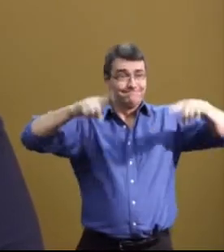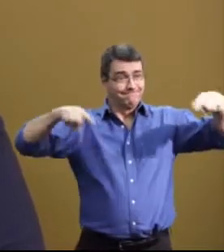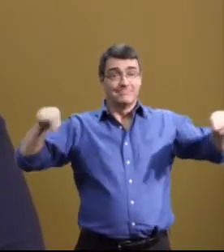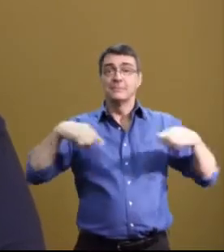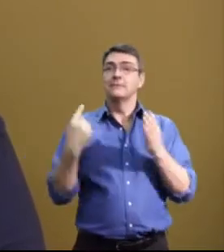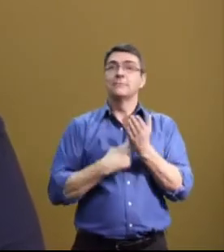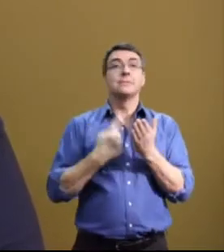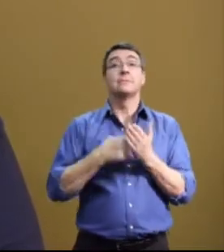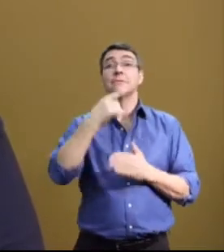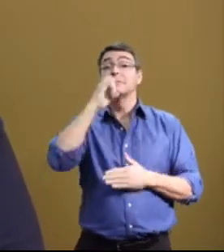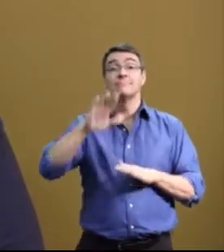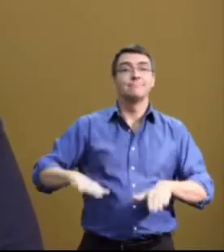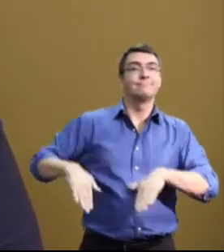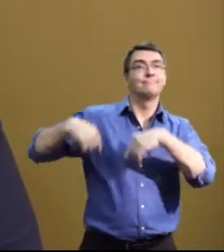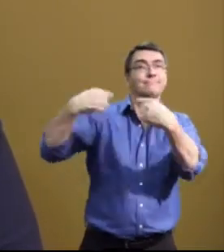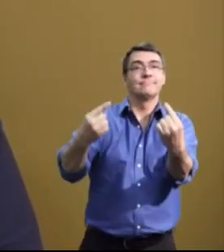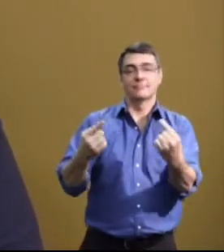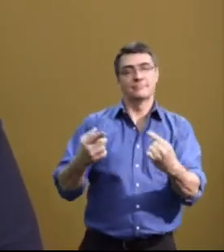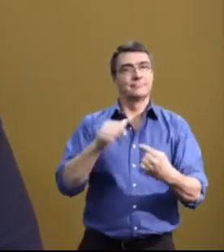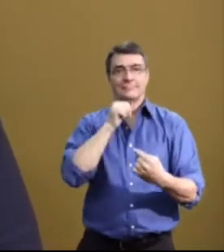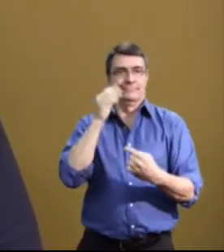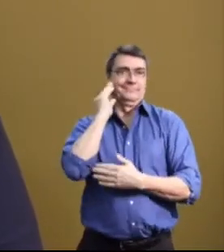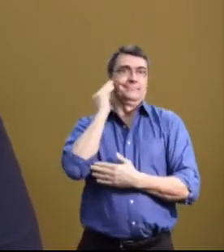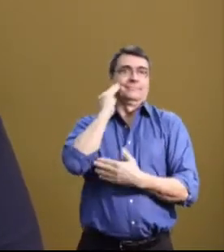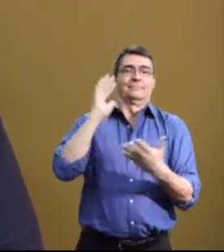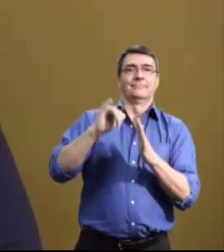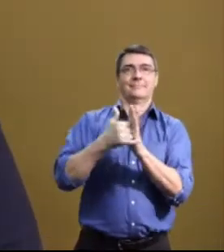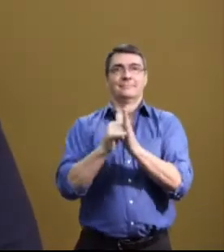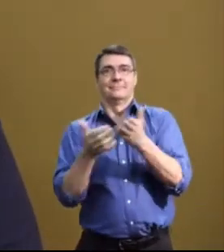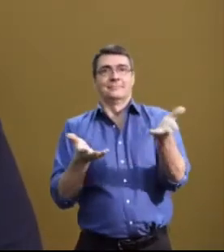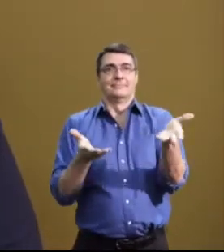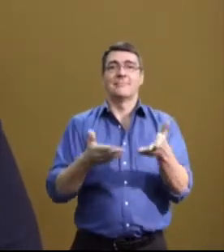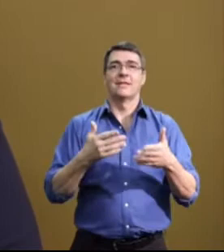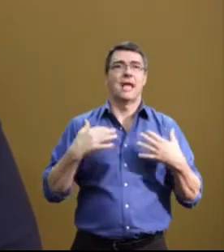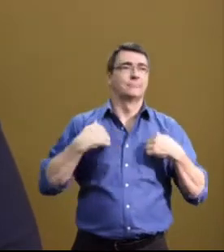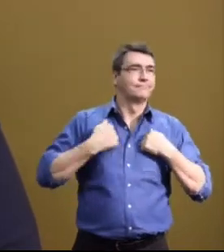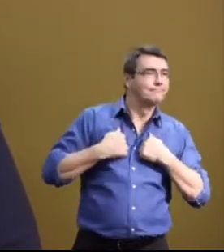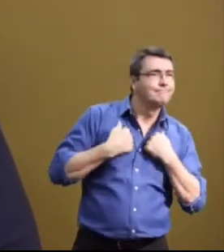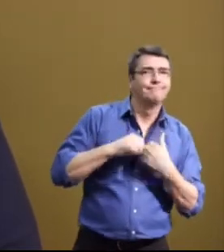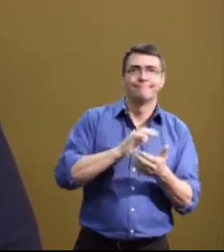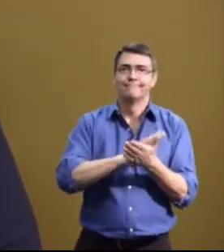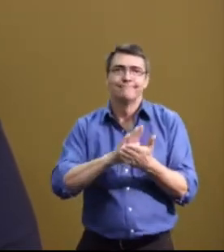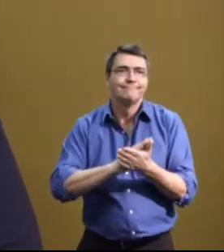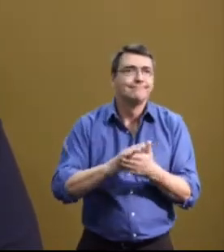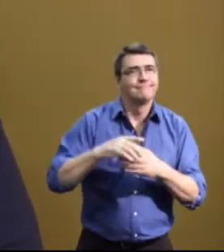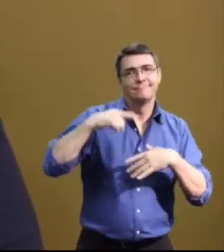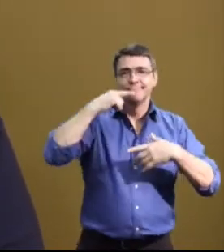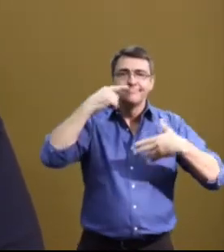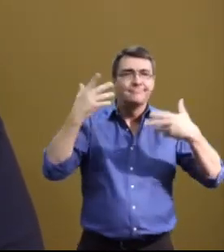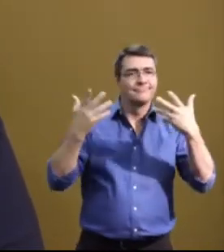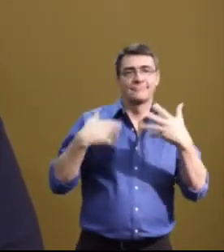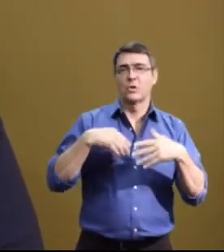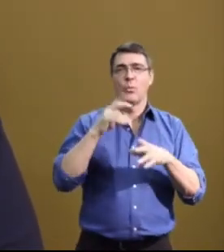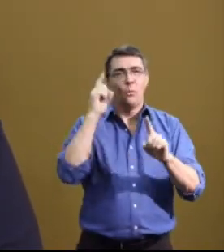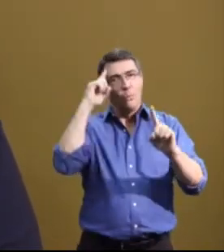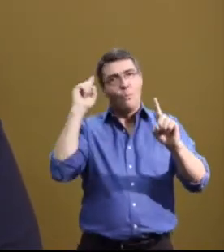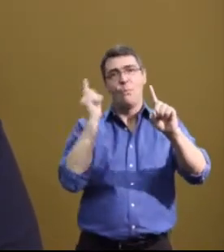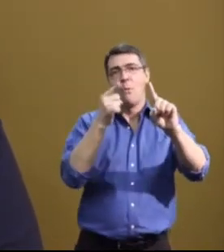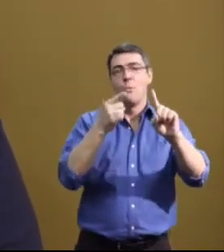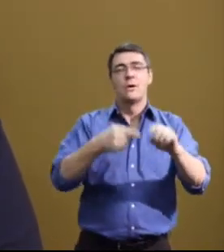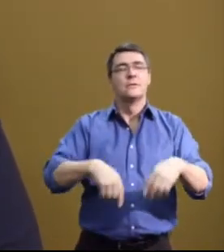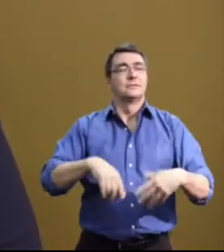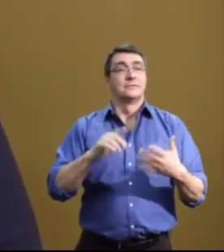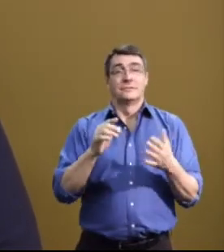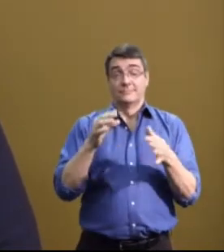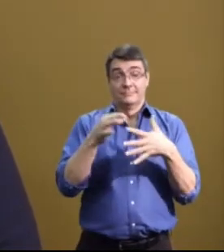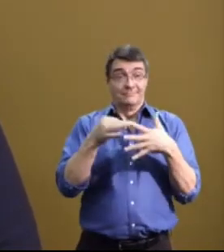that sometimes the kiddos don't get in their daily lives. And we have lessons on hygiene, budgeting, goal setting,